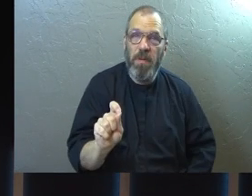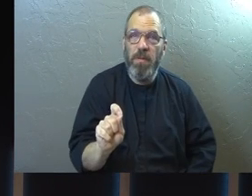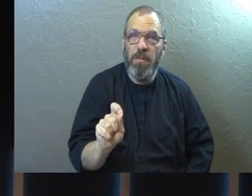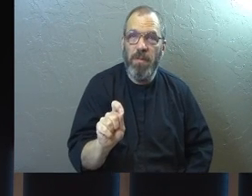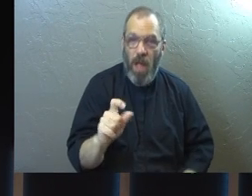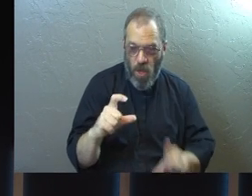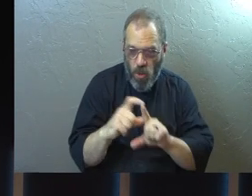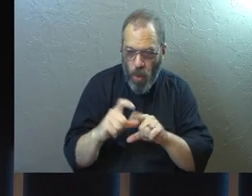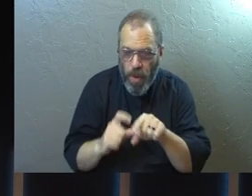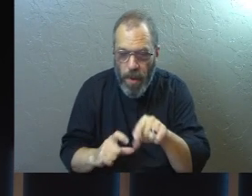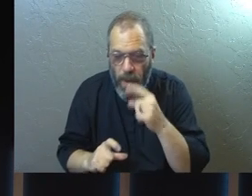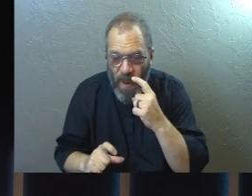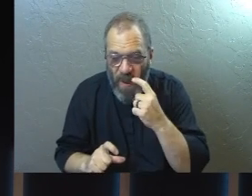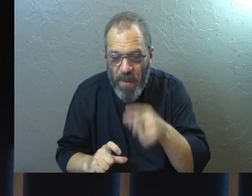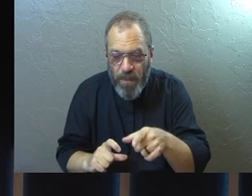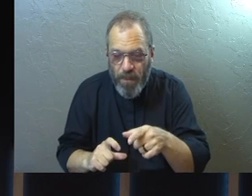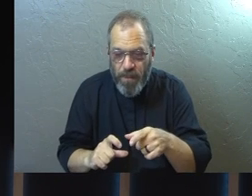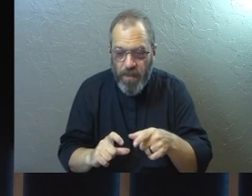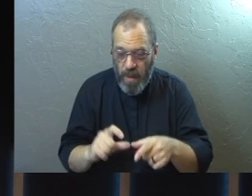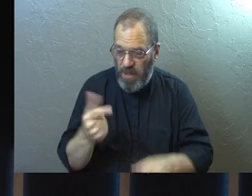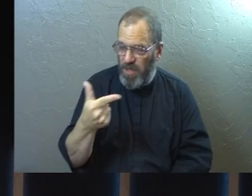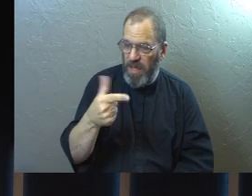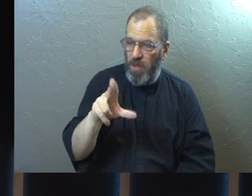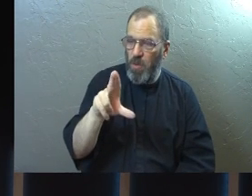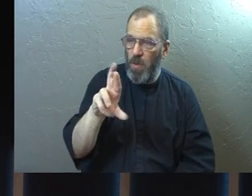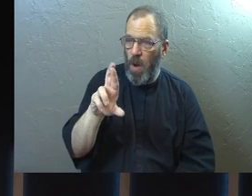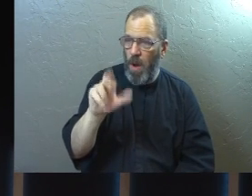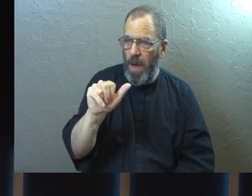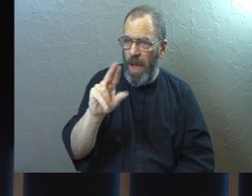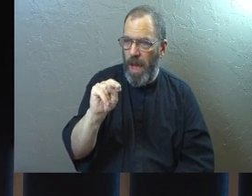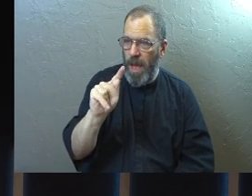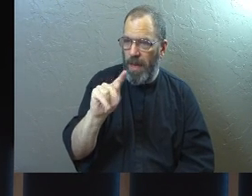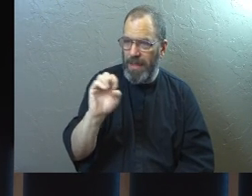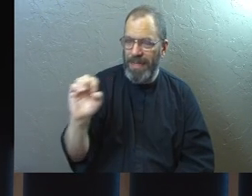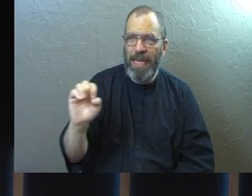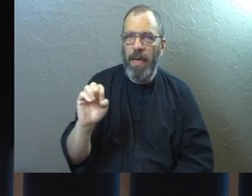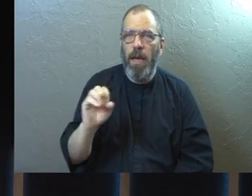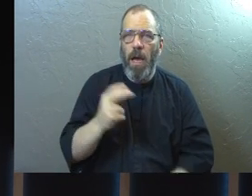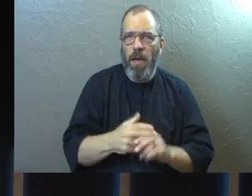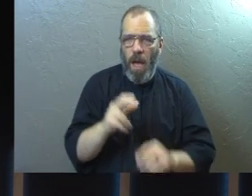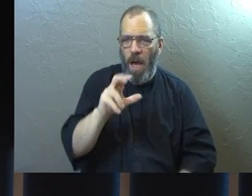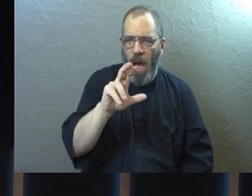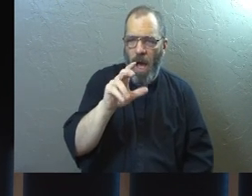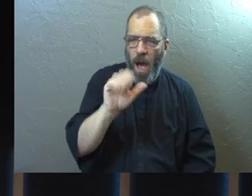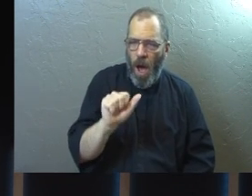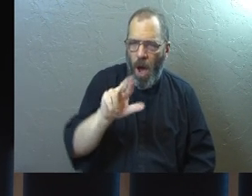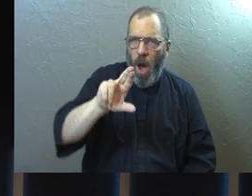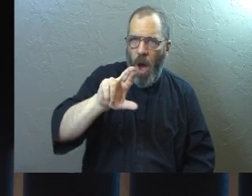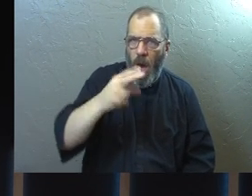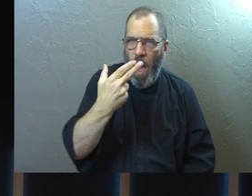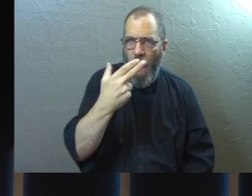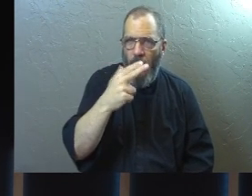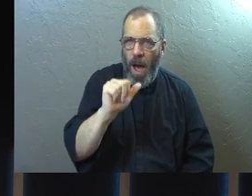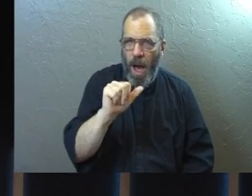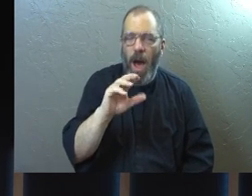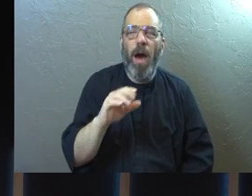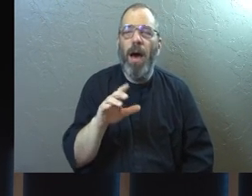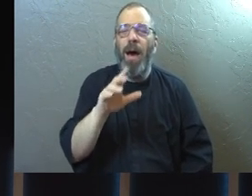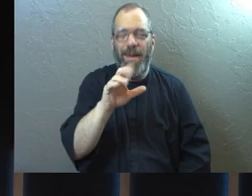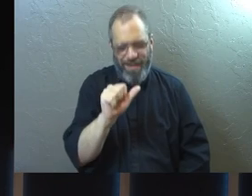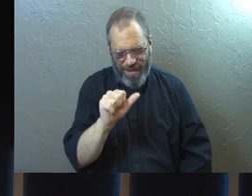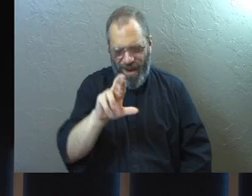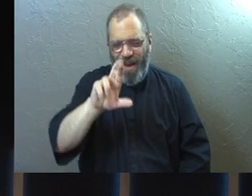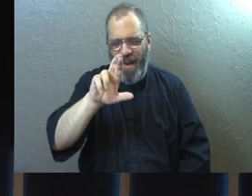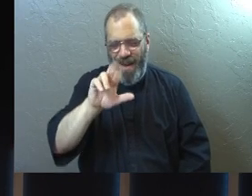The word there for guarantee in the Greek, it's called arhabon. I'm going to make you say it.